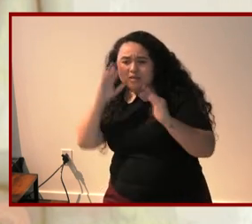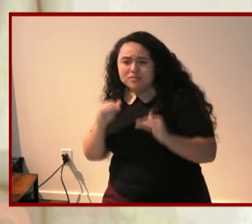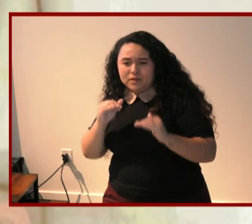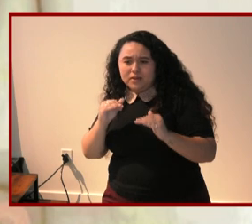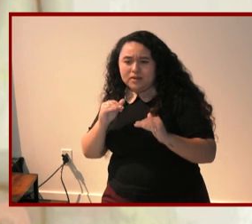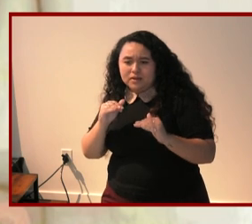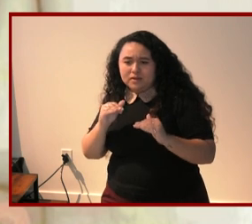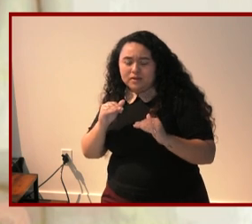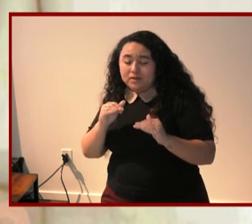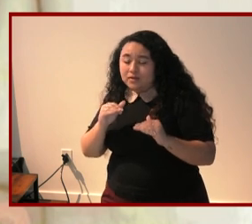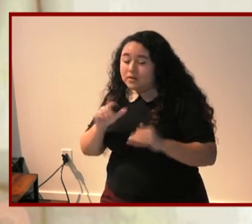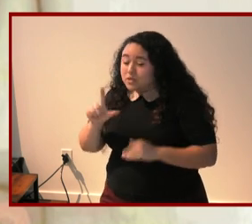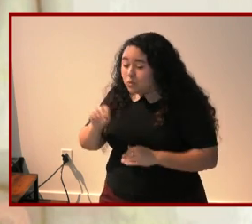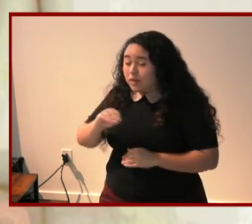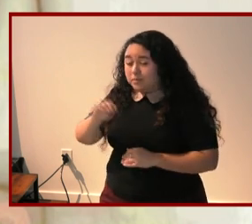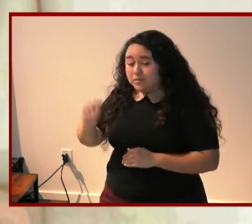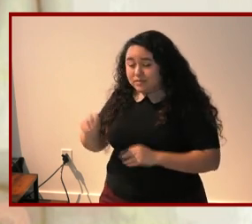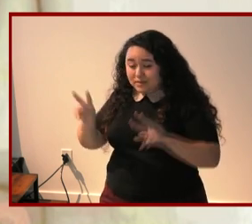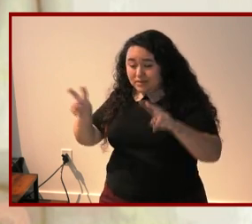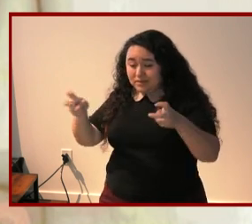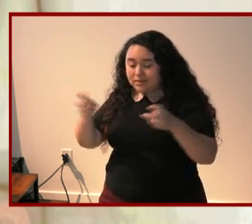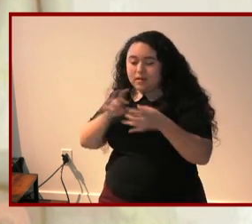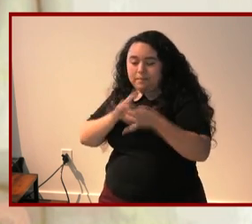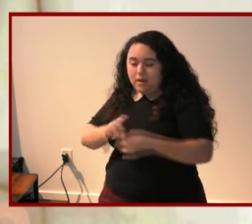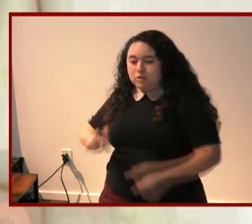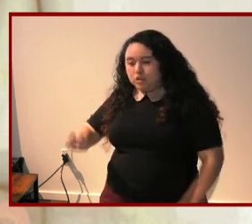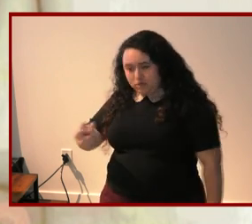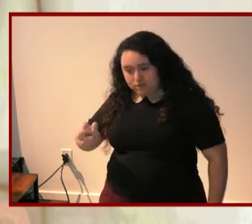a full 20 percent of the titles are about journeys